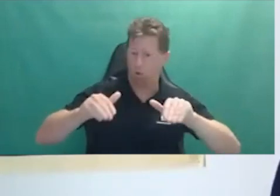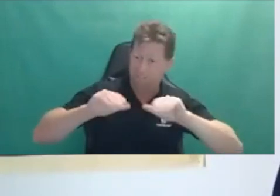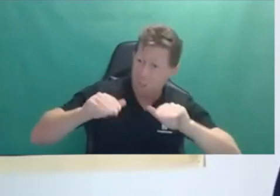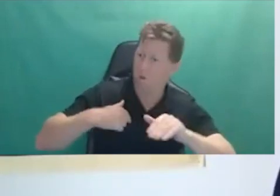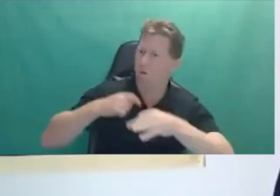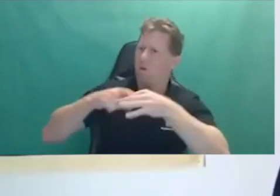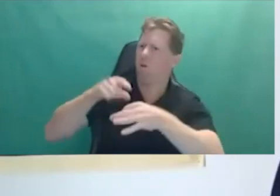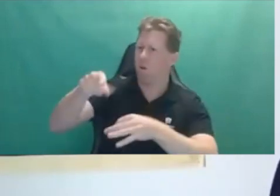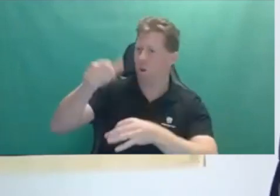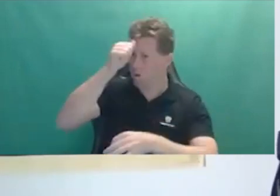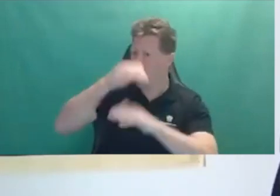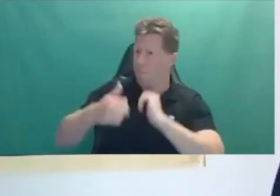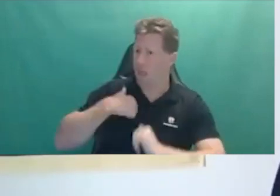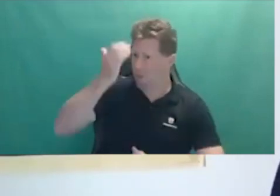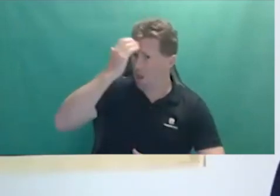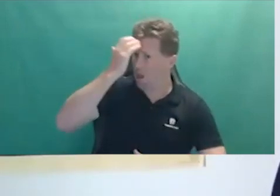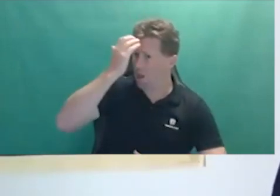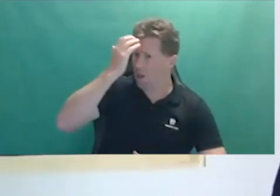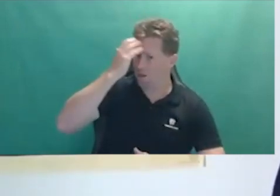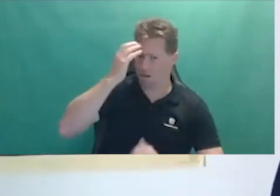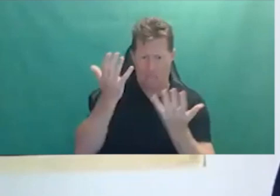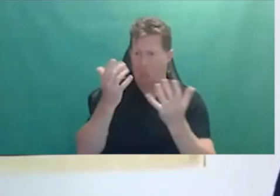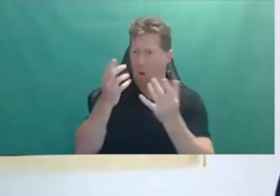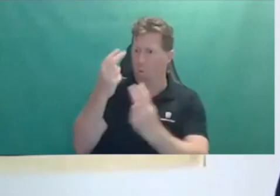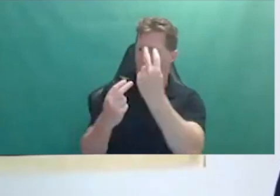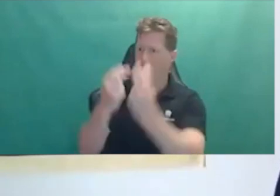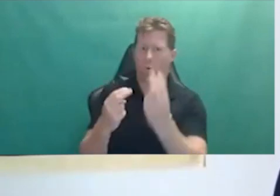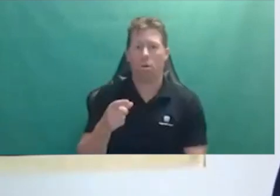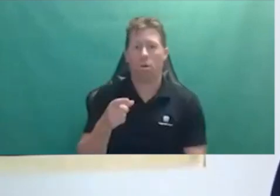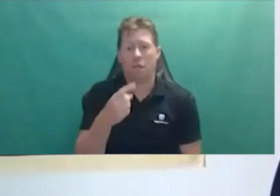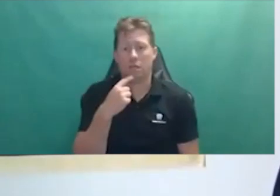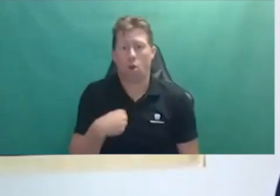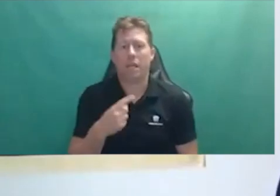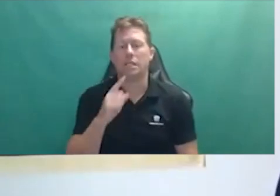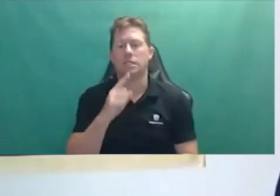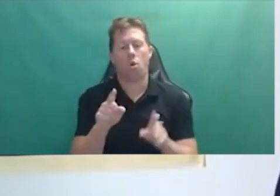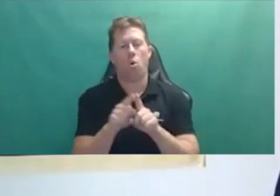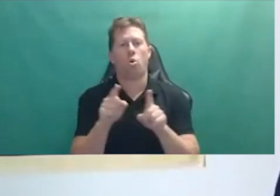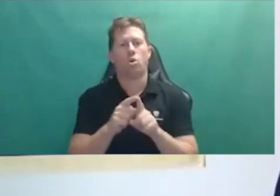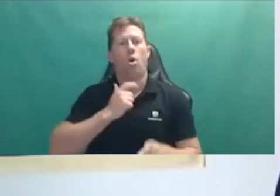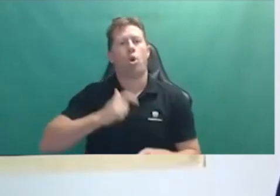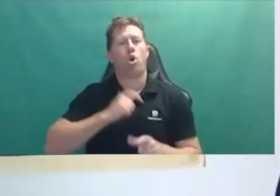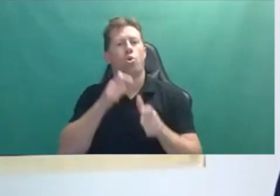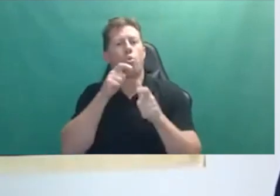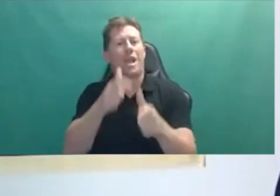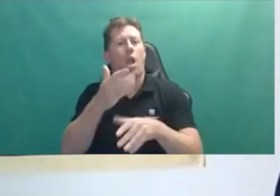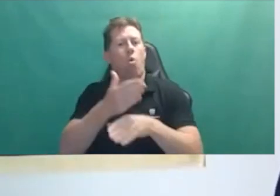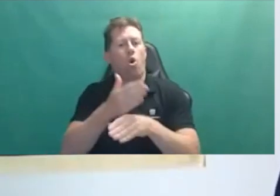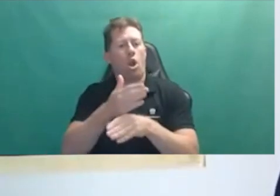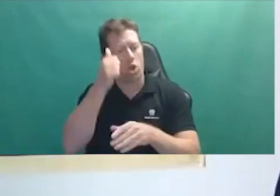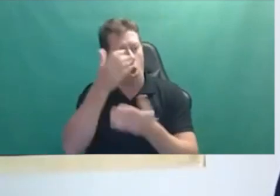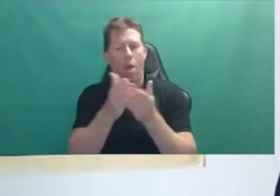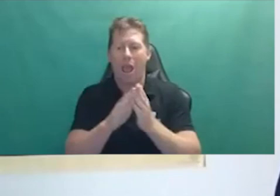about neurological disorders and assessing it? He told me that he was also a personal care worker and knew how to take care of people and clean them.